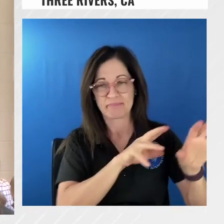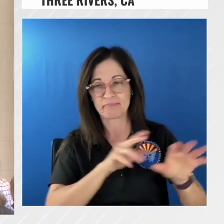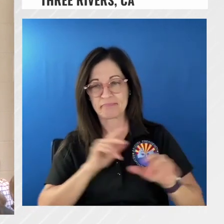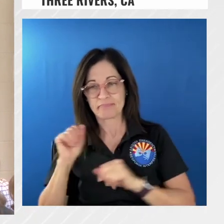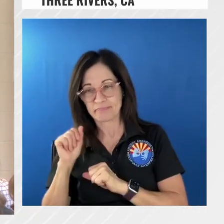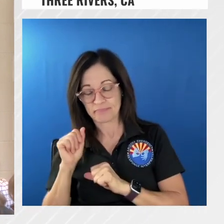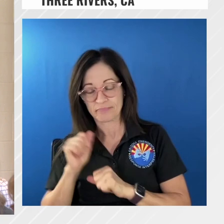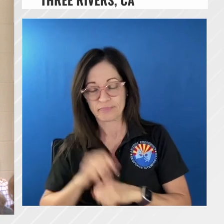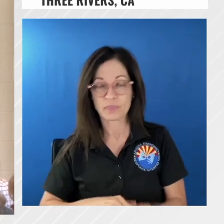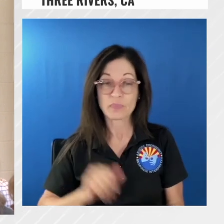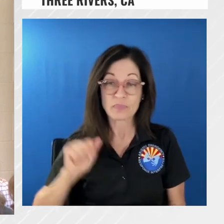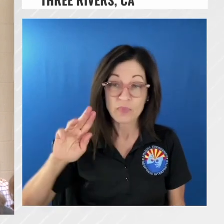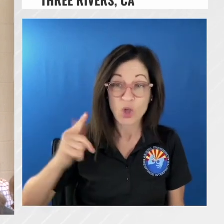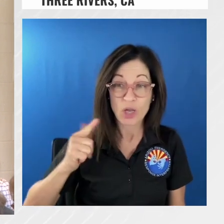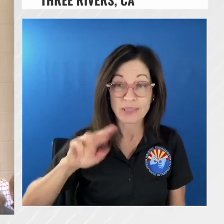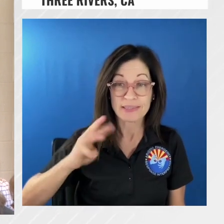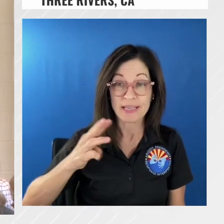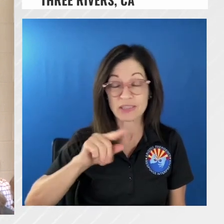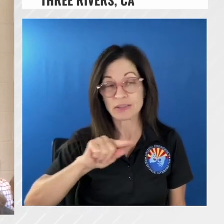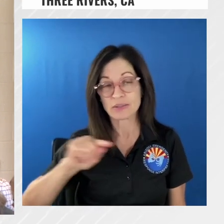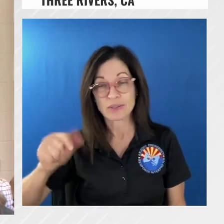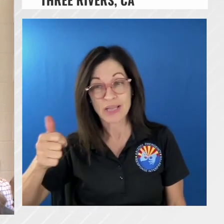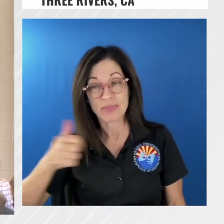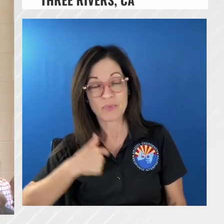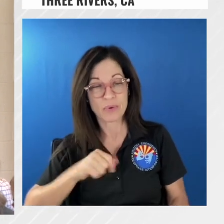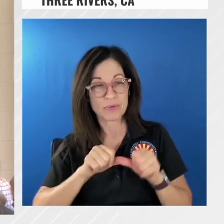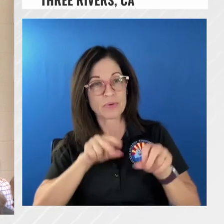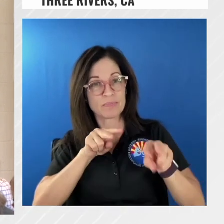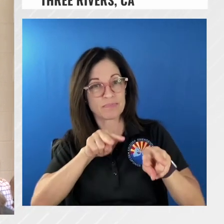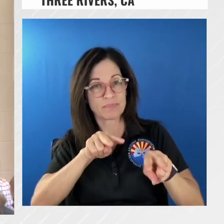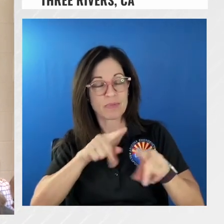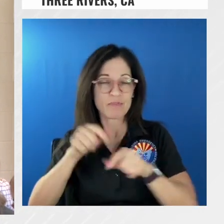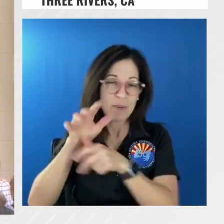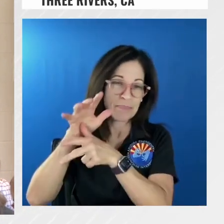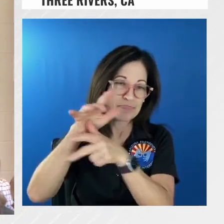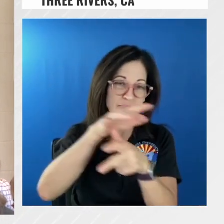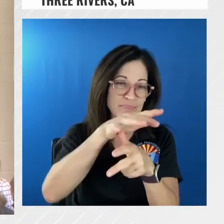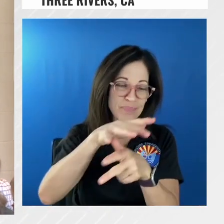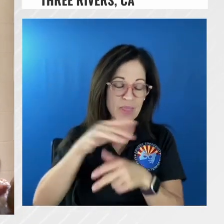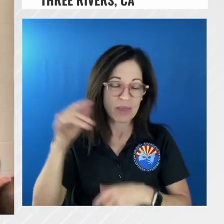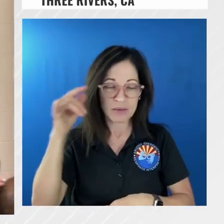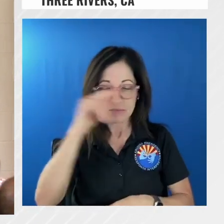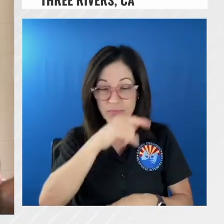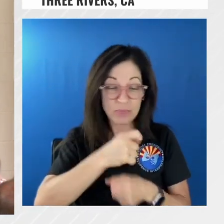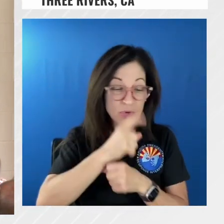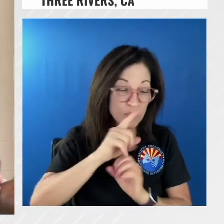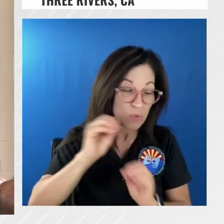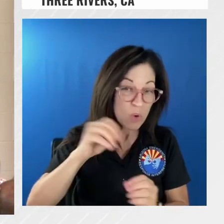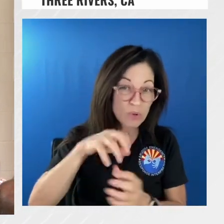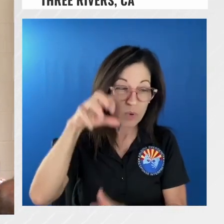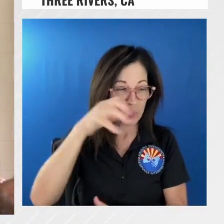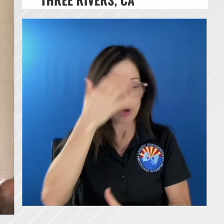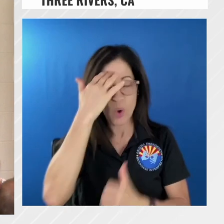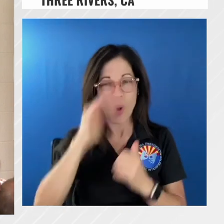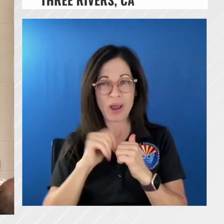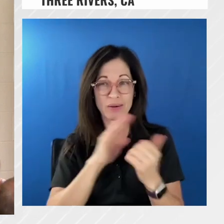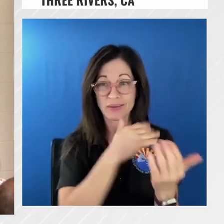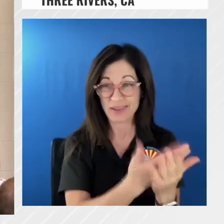6th through the 10th we continued to monitor that fire from air make sure we don't see any smokes we knew we had a route in um